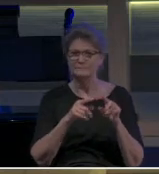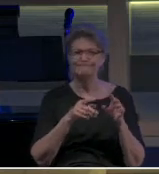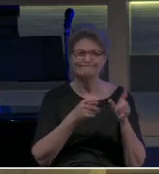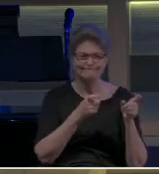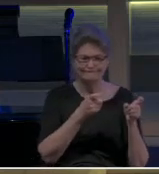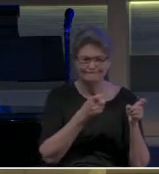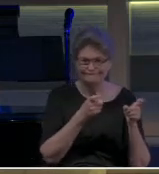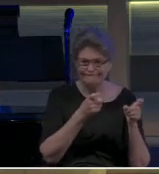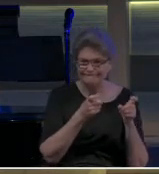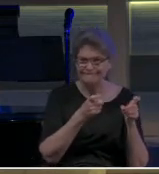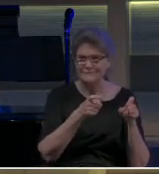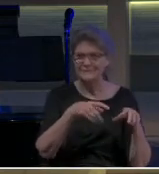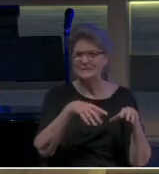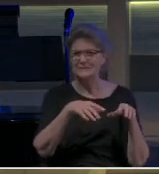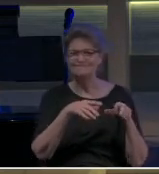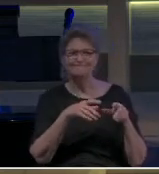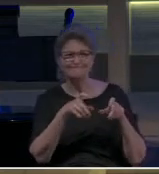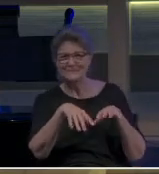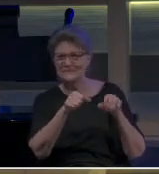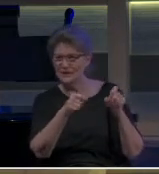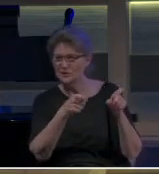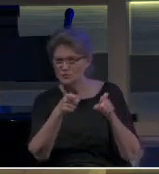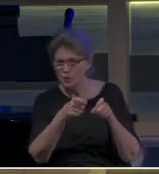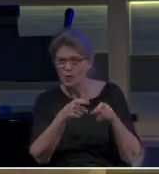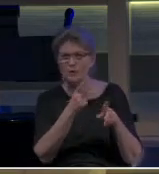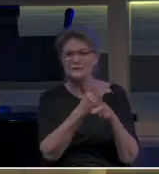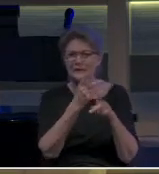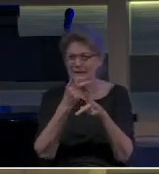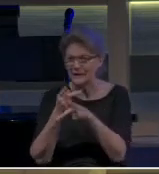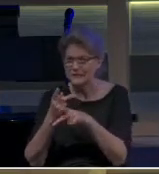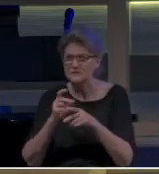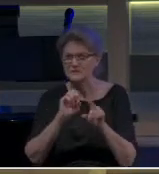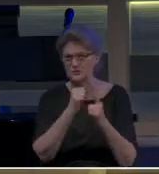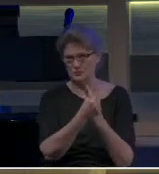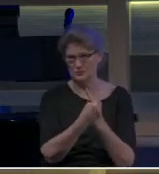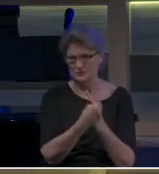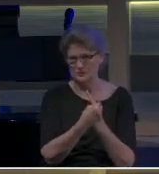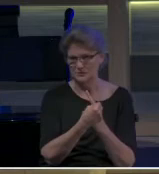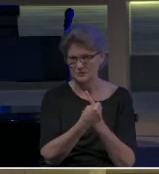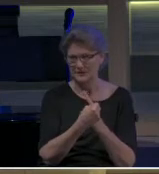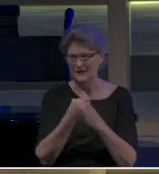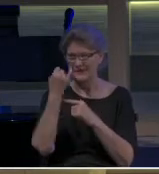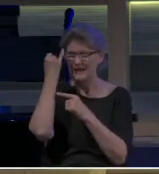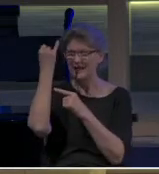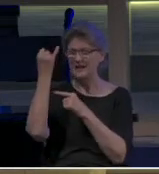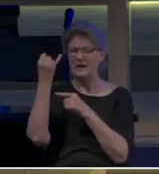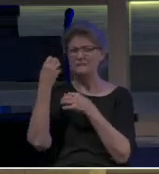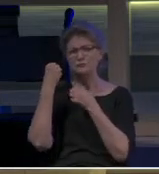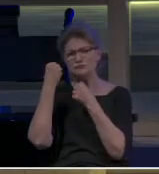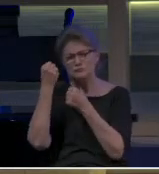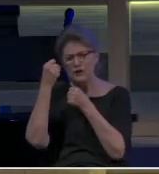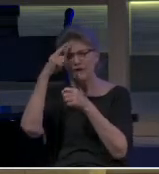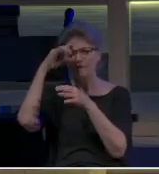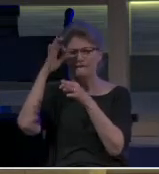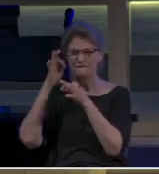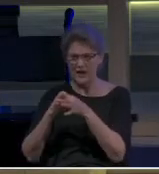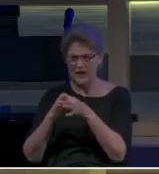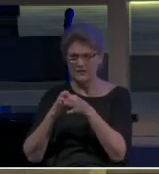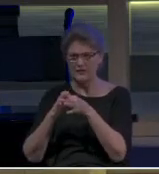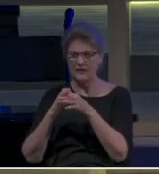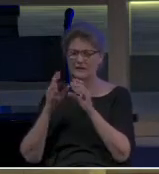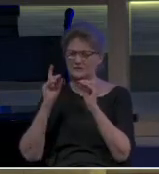And so that's the idea. And so the idea of sound faith and doctrine comes up